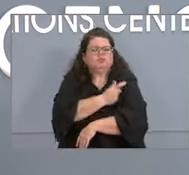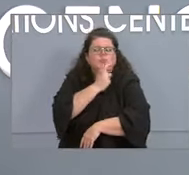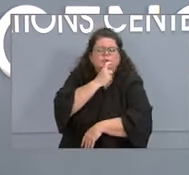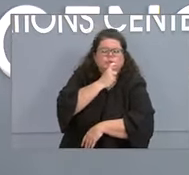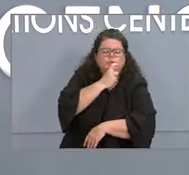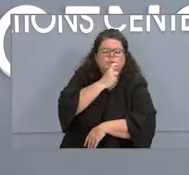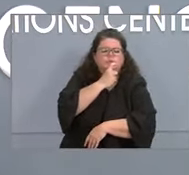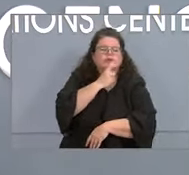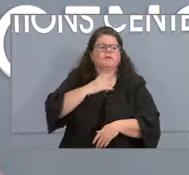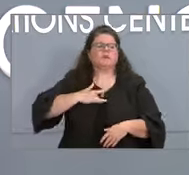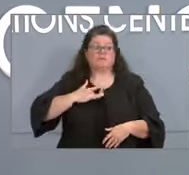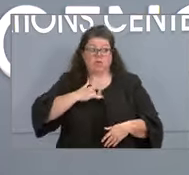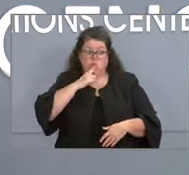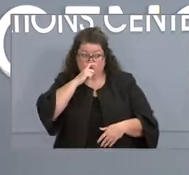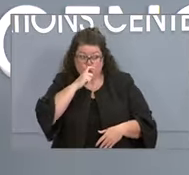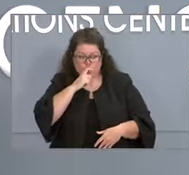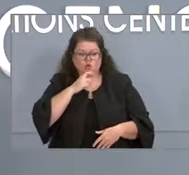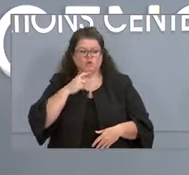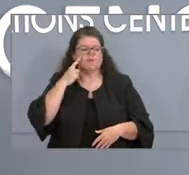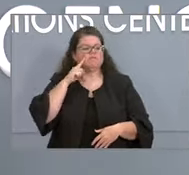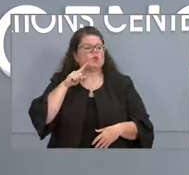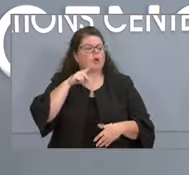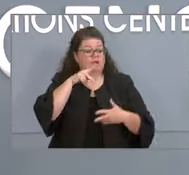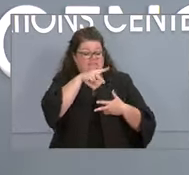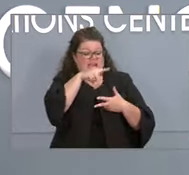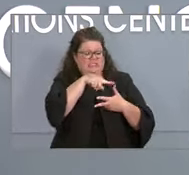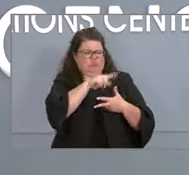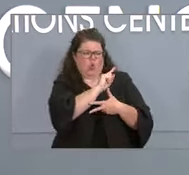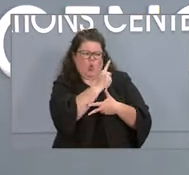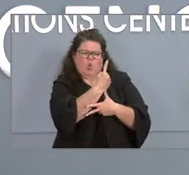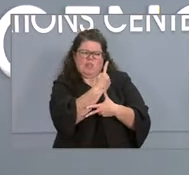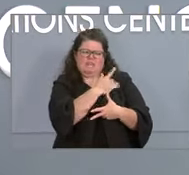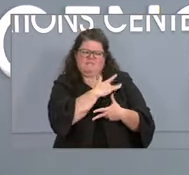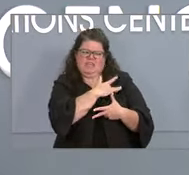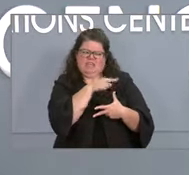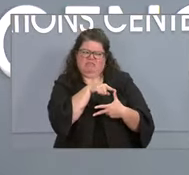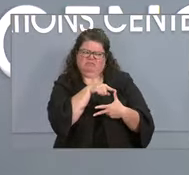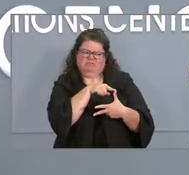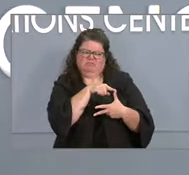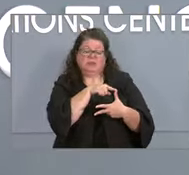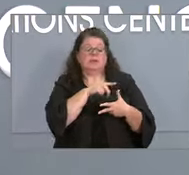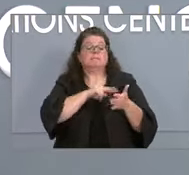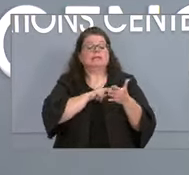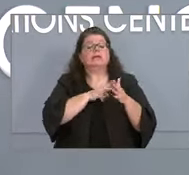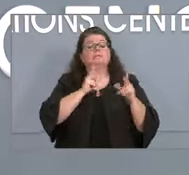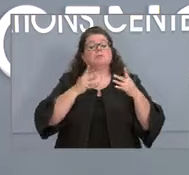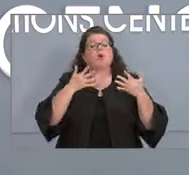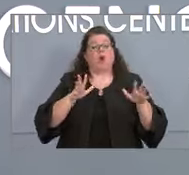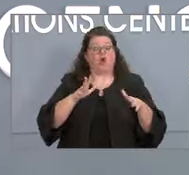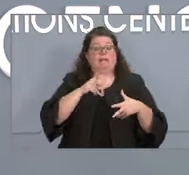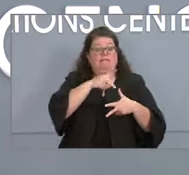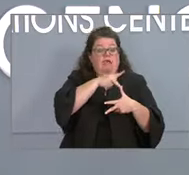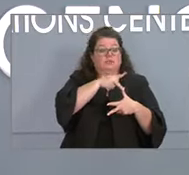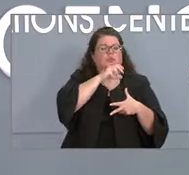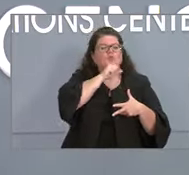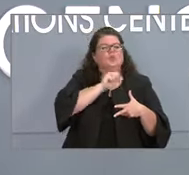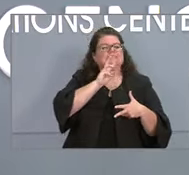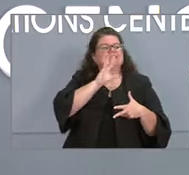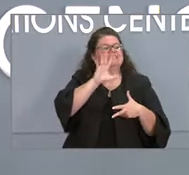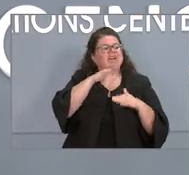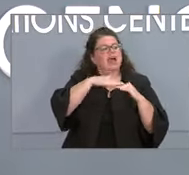it's going to be just for Pfizer at first. And it will be for those who got Pfizer who are likely over 65,